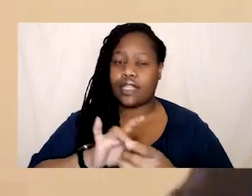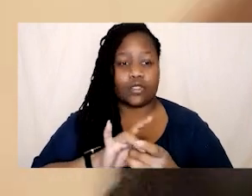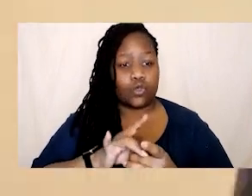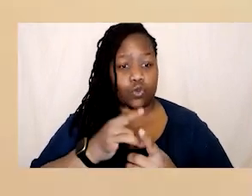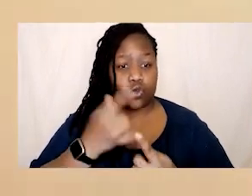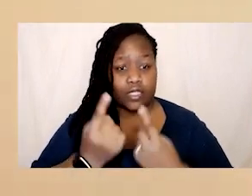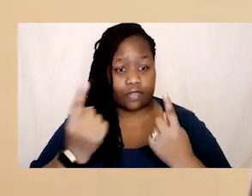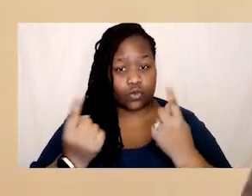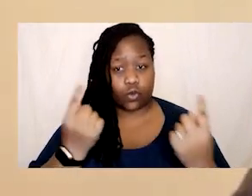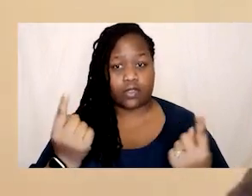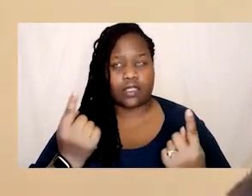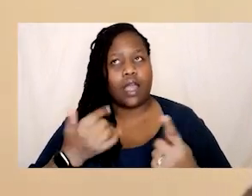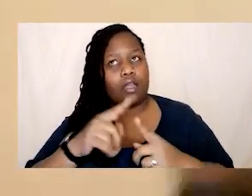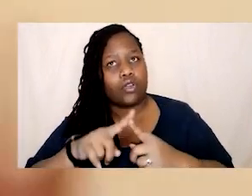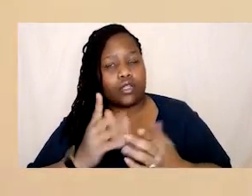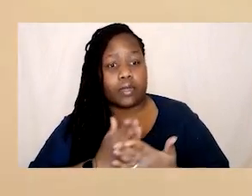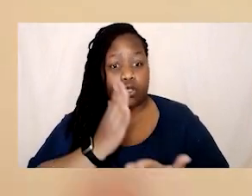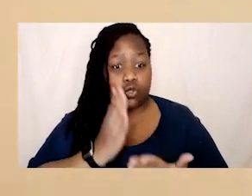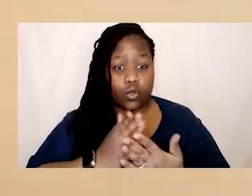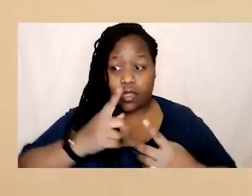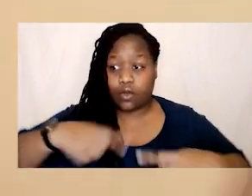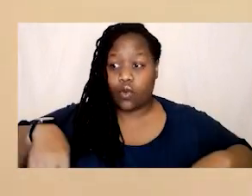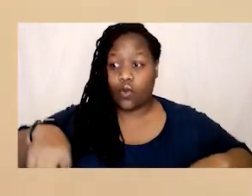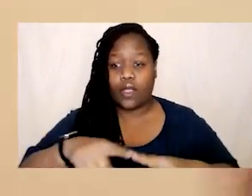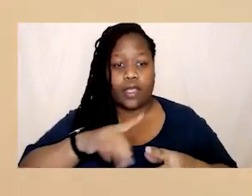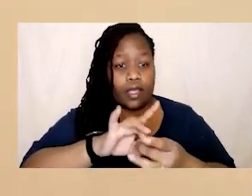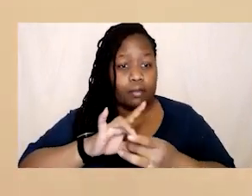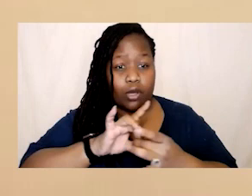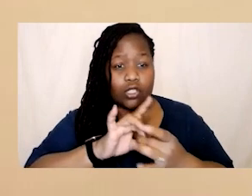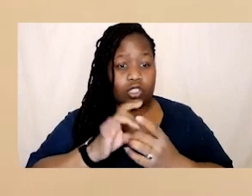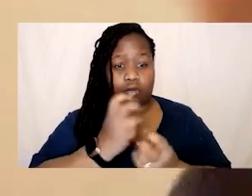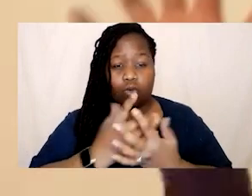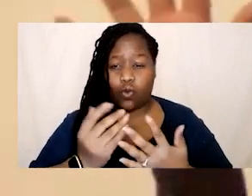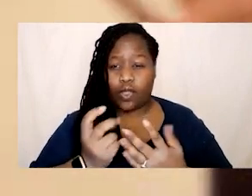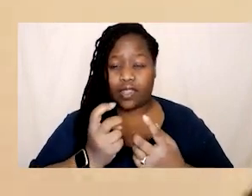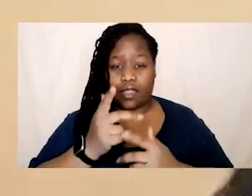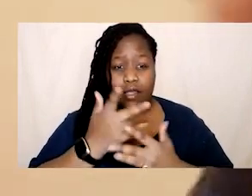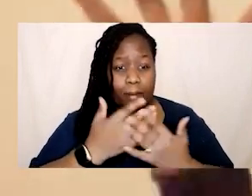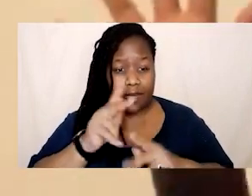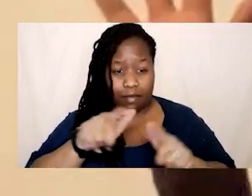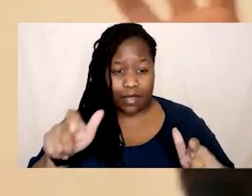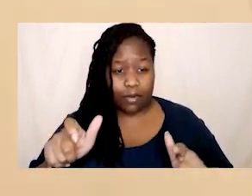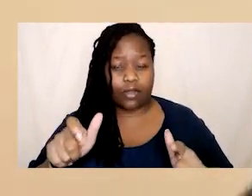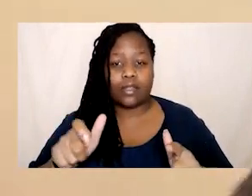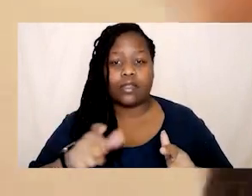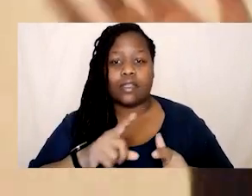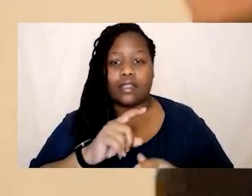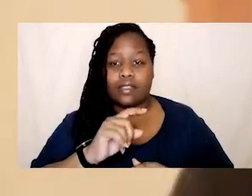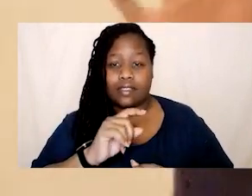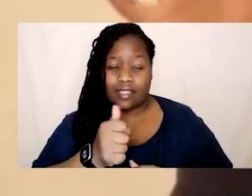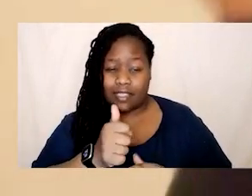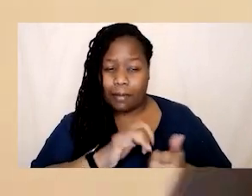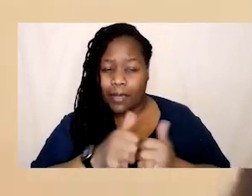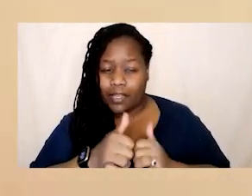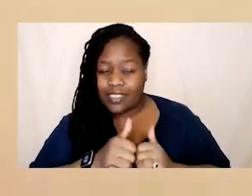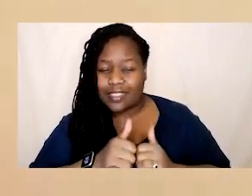and I've tried really hard to make sure that we are in partnership with as many people as possible possible some partnerships shouldn't have been in not values aligned we